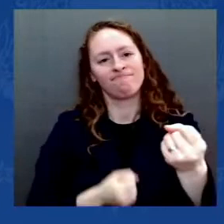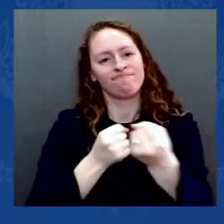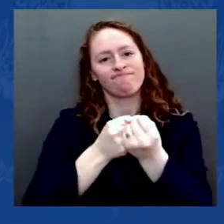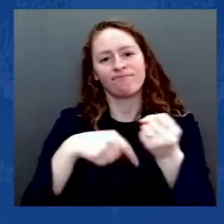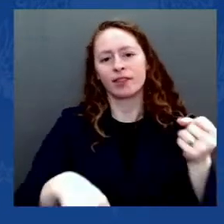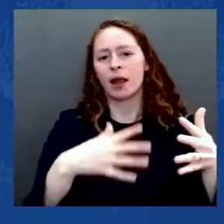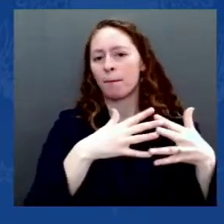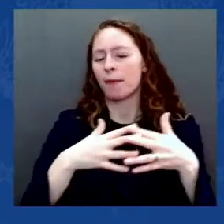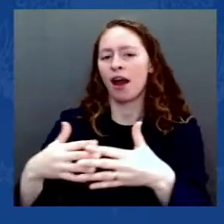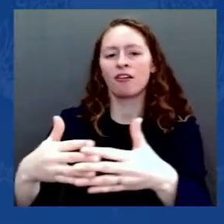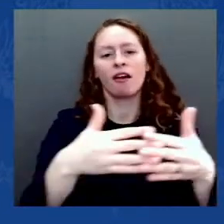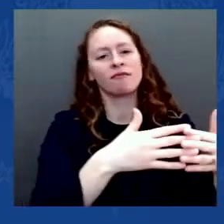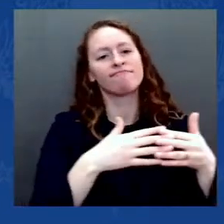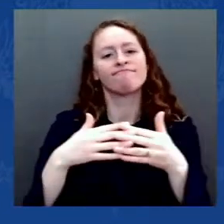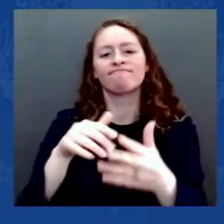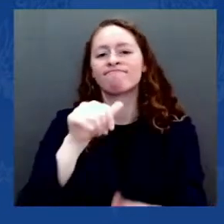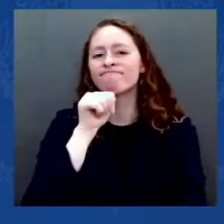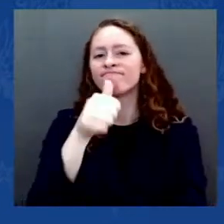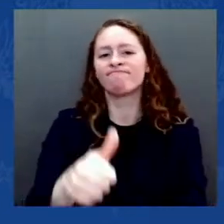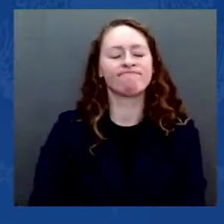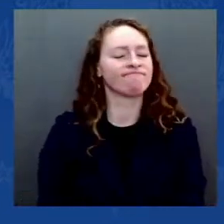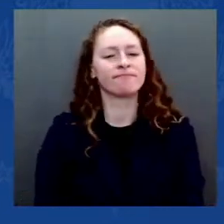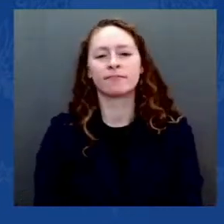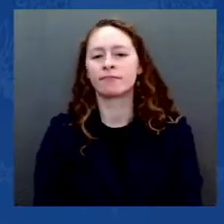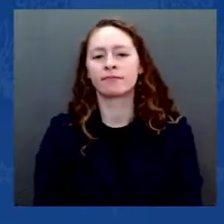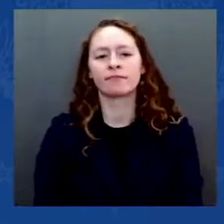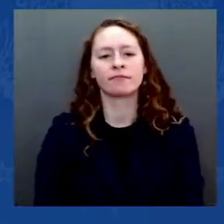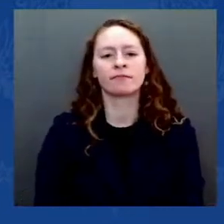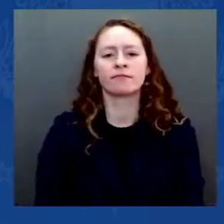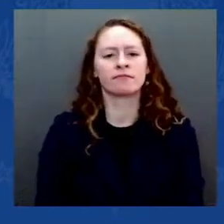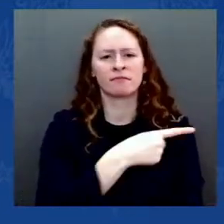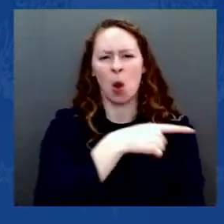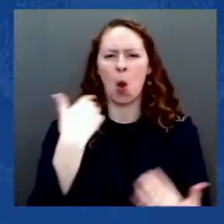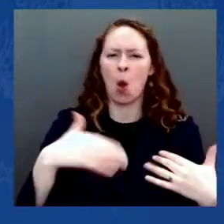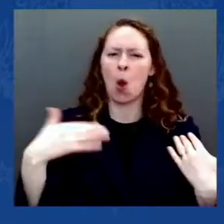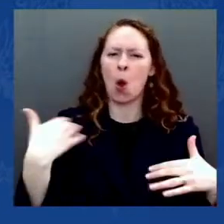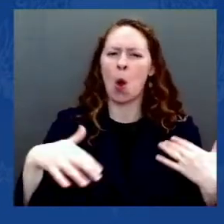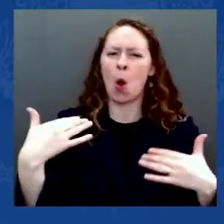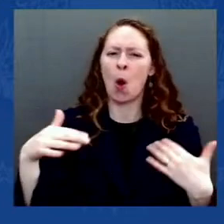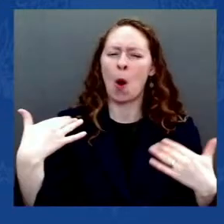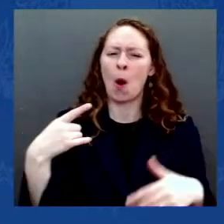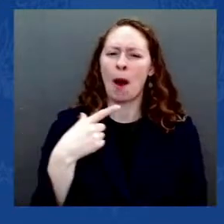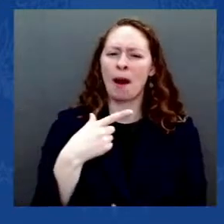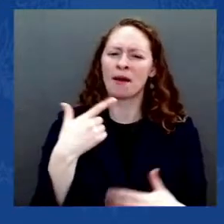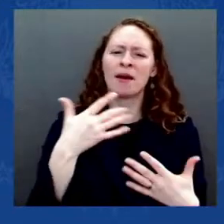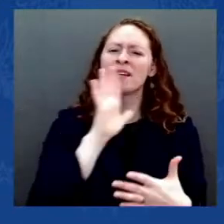Not in service of America, but rather in service of one man.